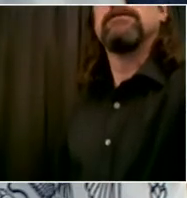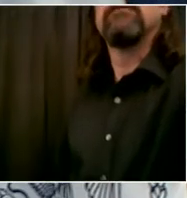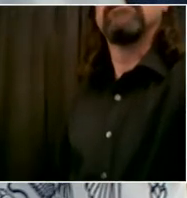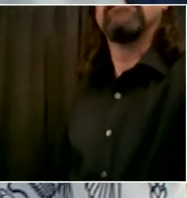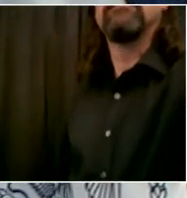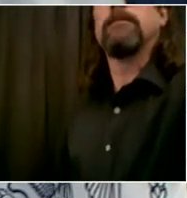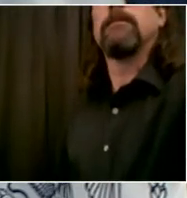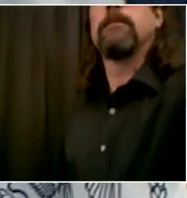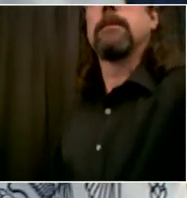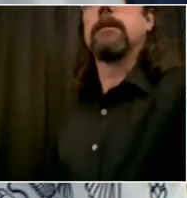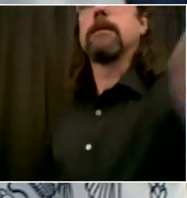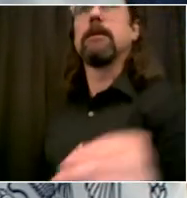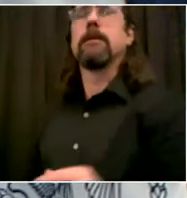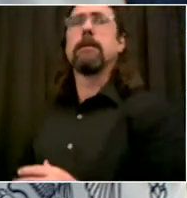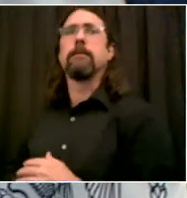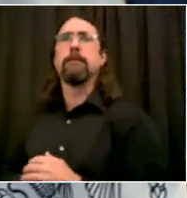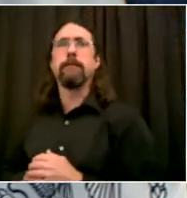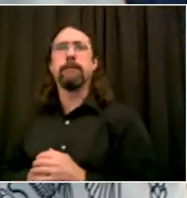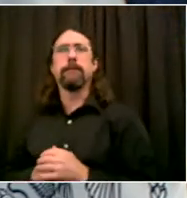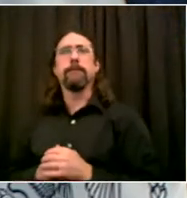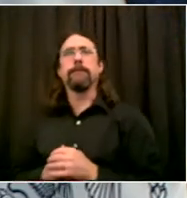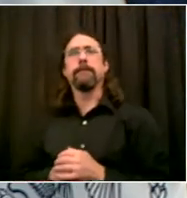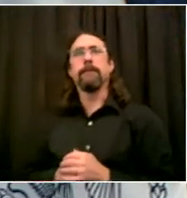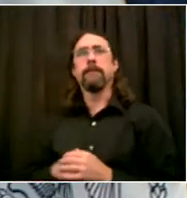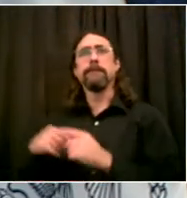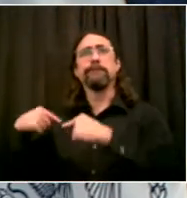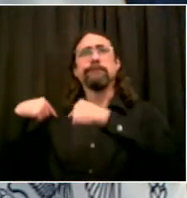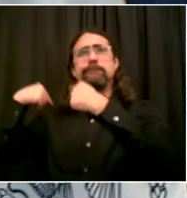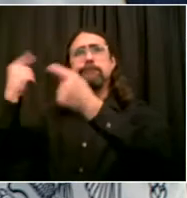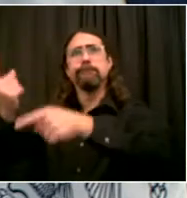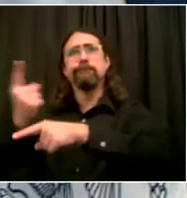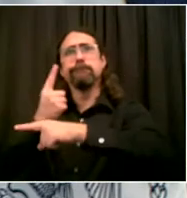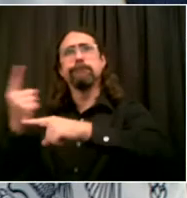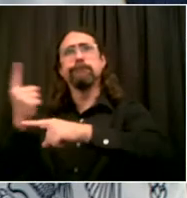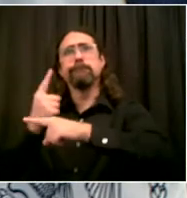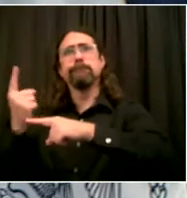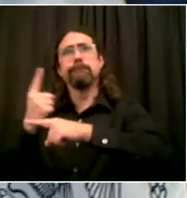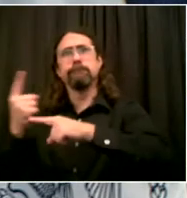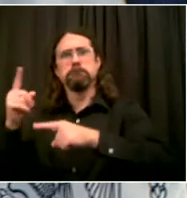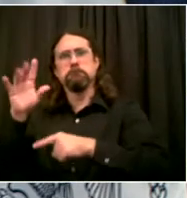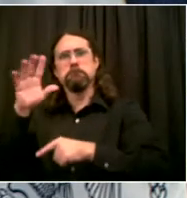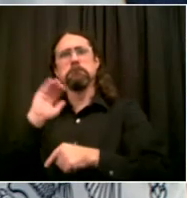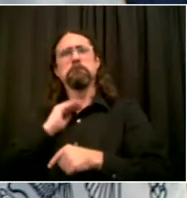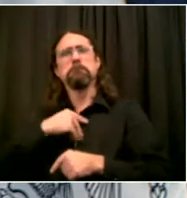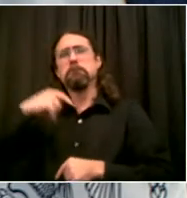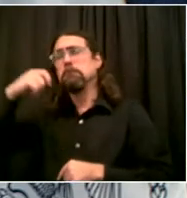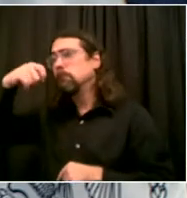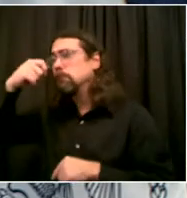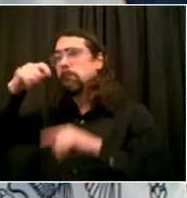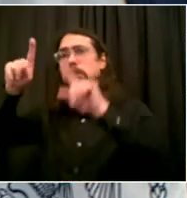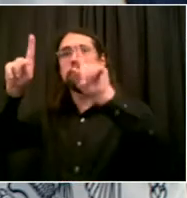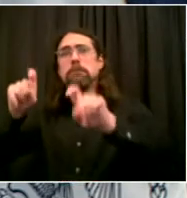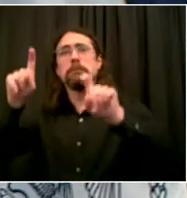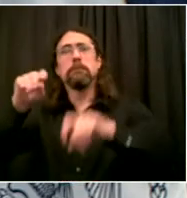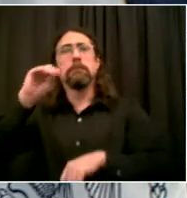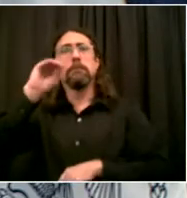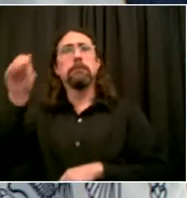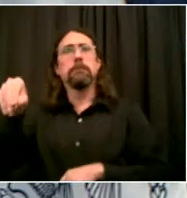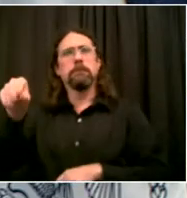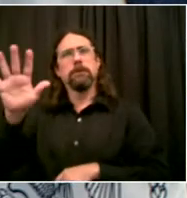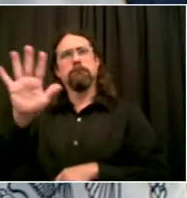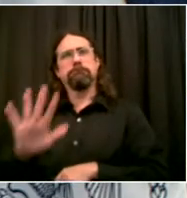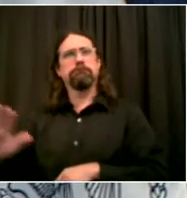down. But the big point here is, you know, we are making some progress fighting back the second wave. We've got to do a lot more.